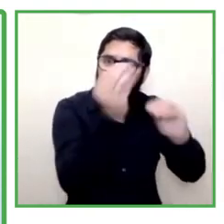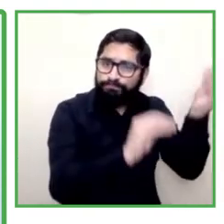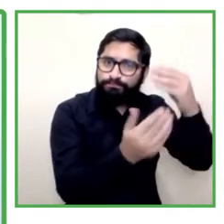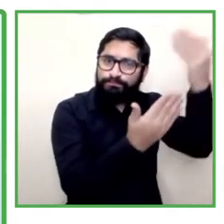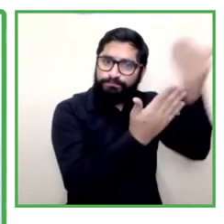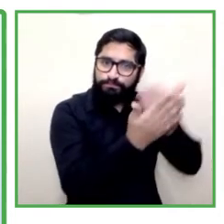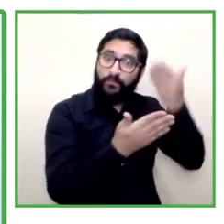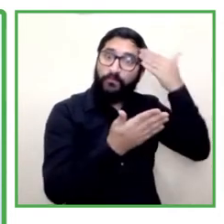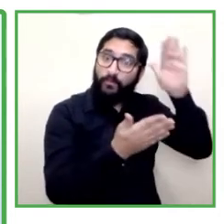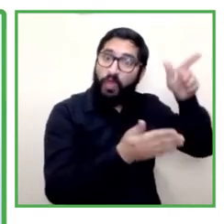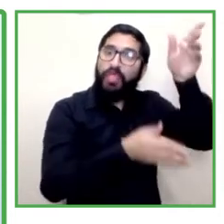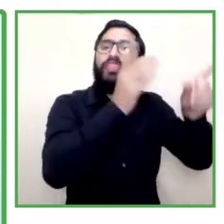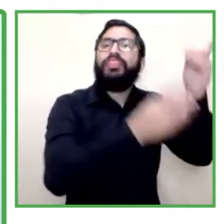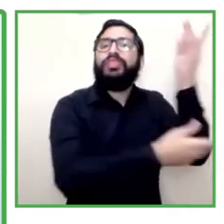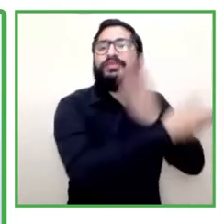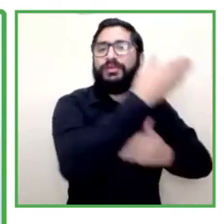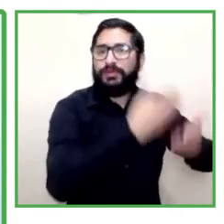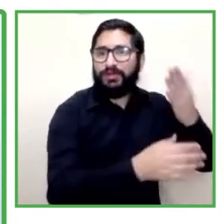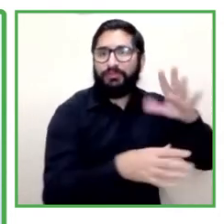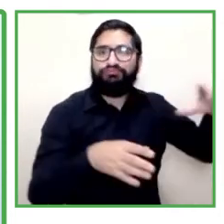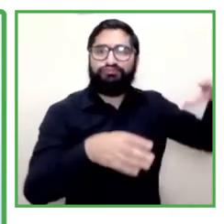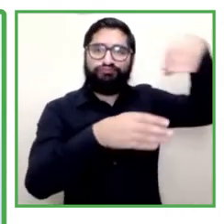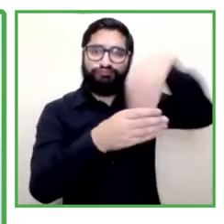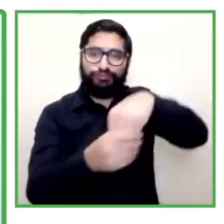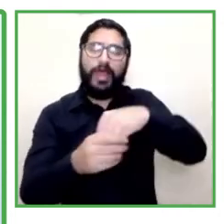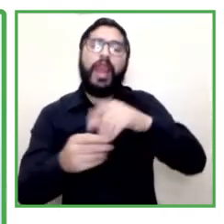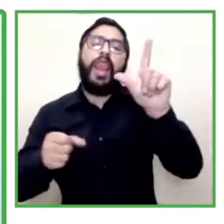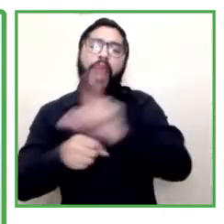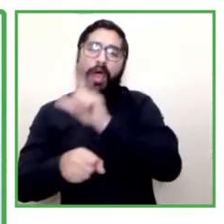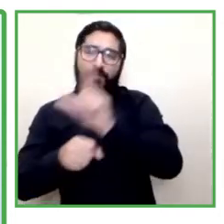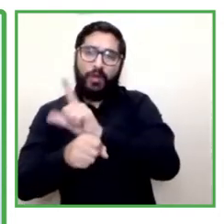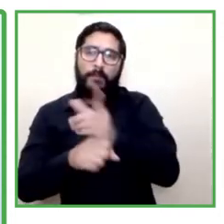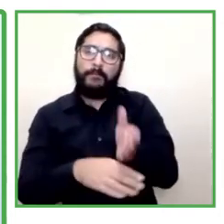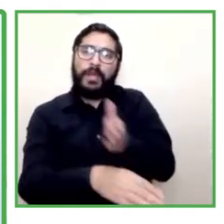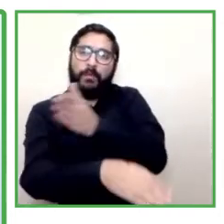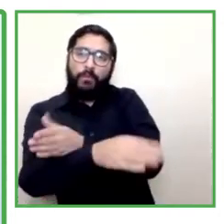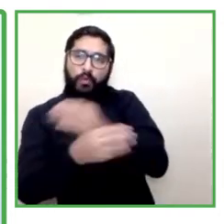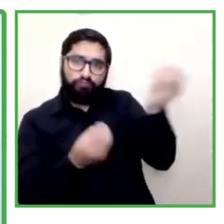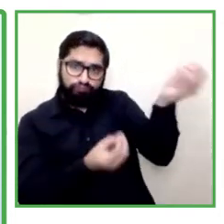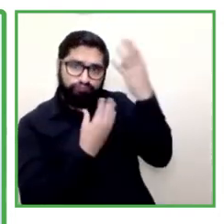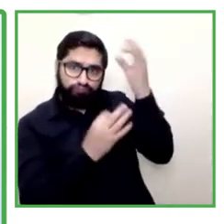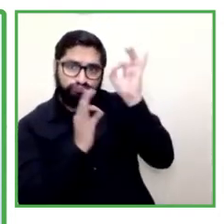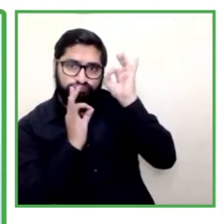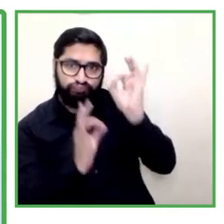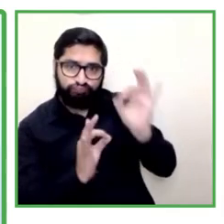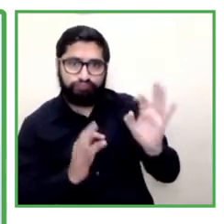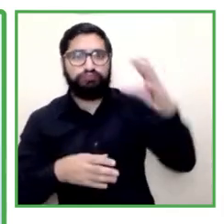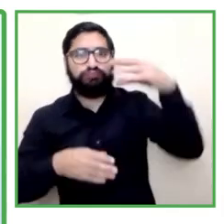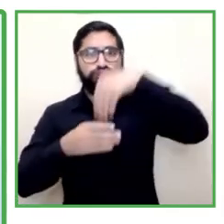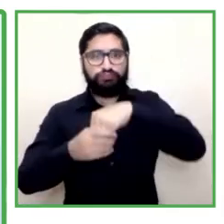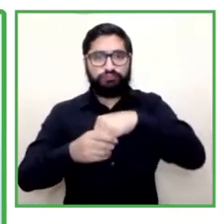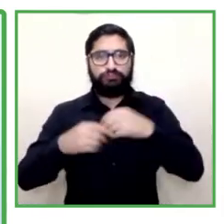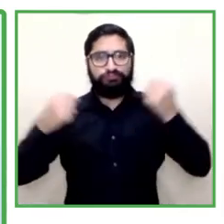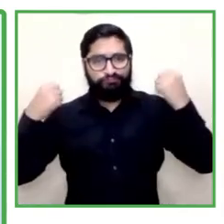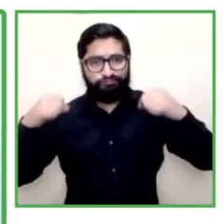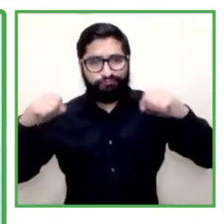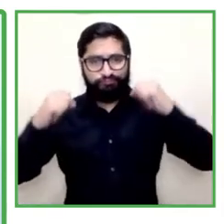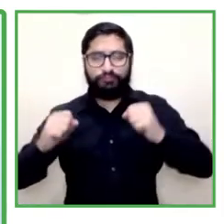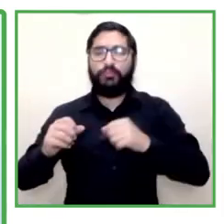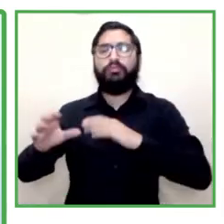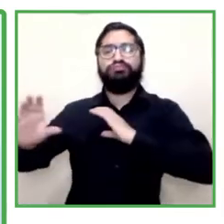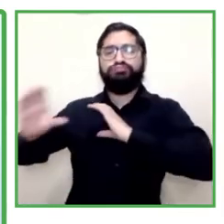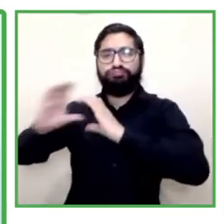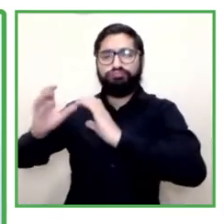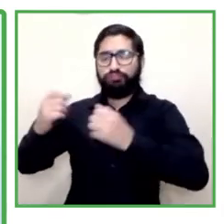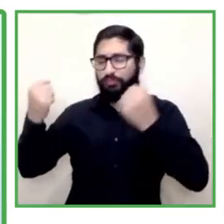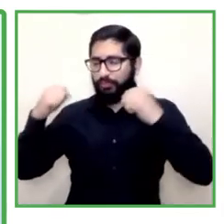access the labor market by acquiring the technical skills in a trade beyond soft skills